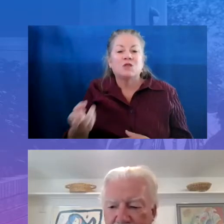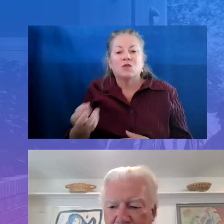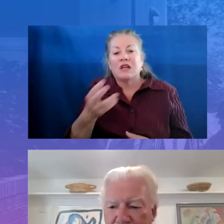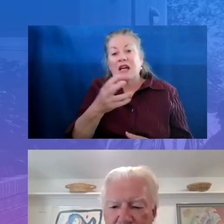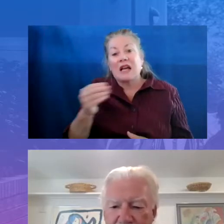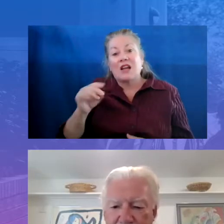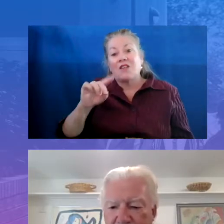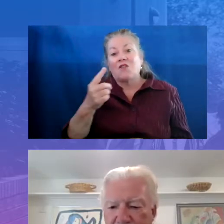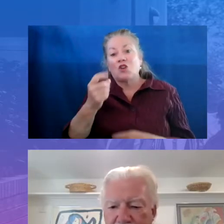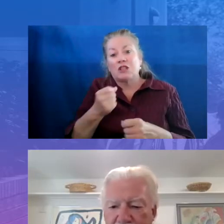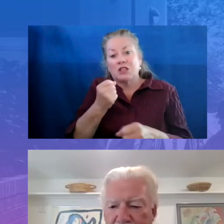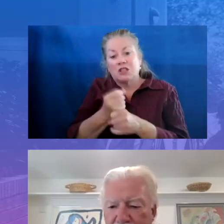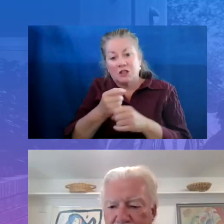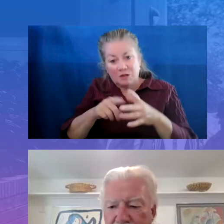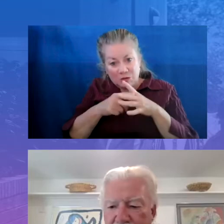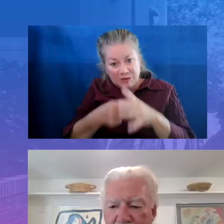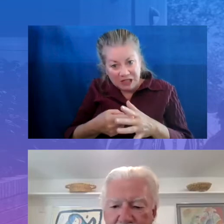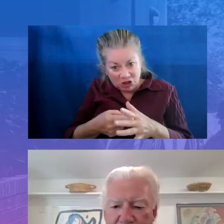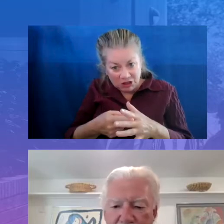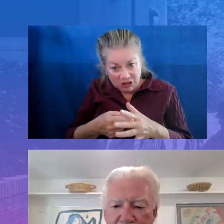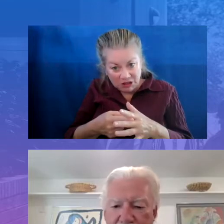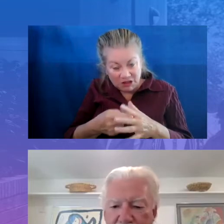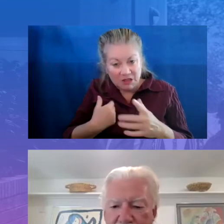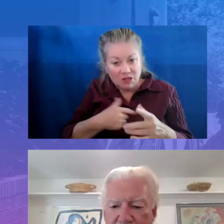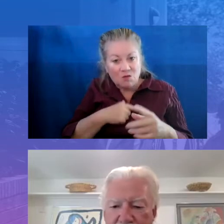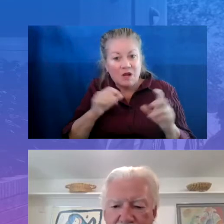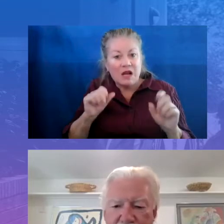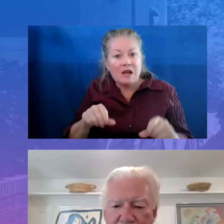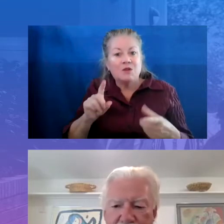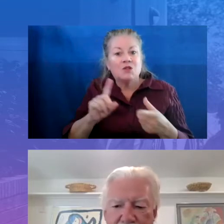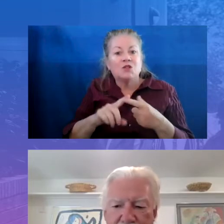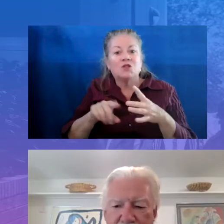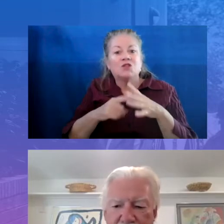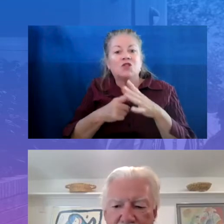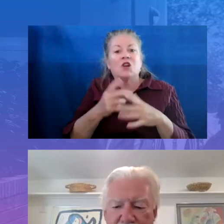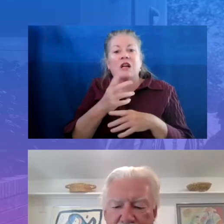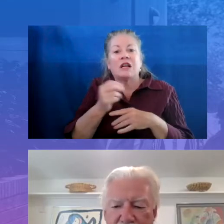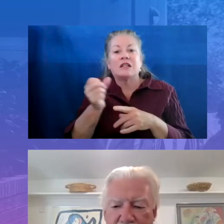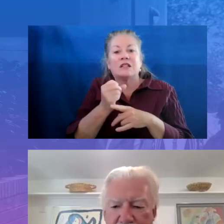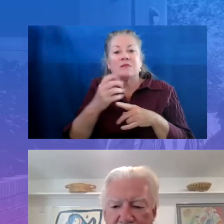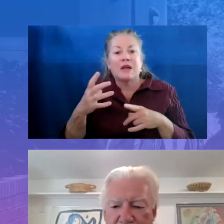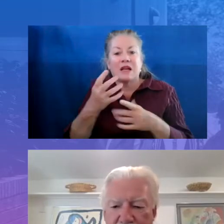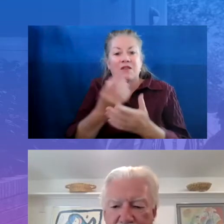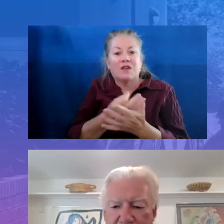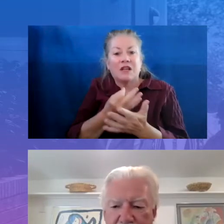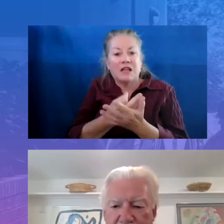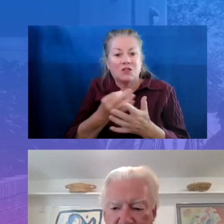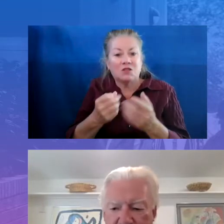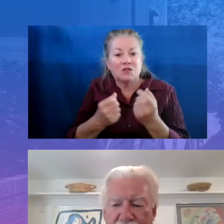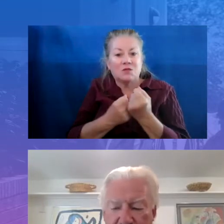implementation, we're able to start and expand financial support to 45 community organizations